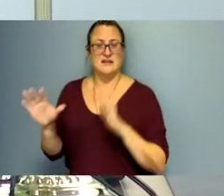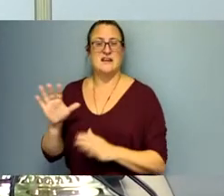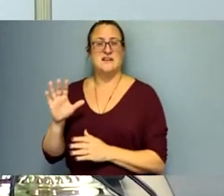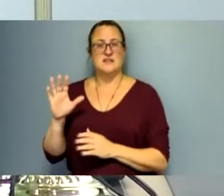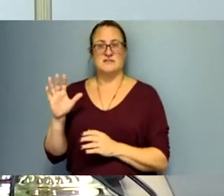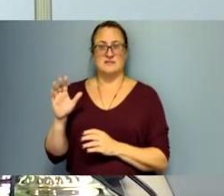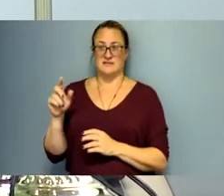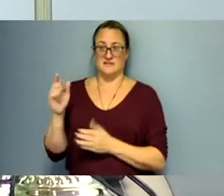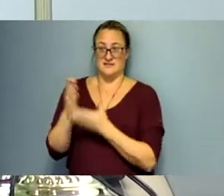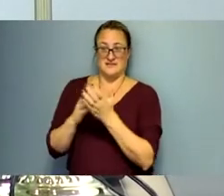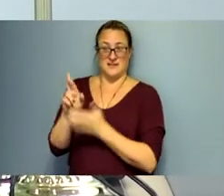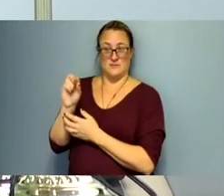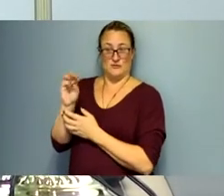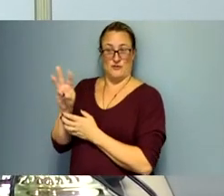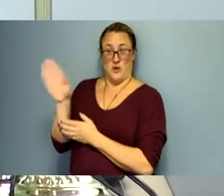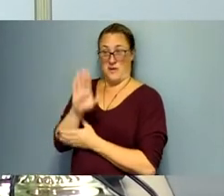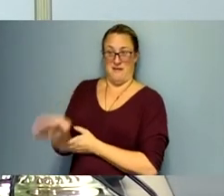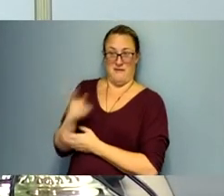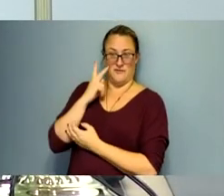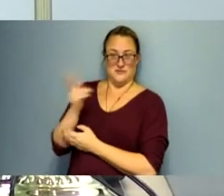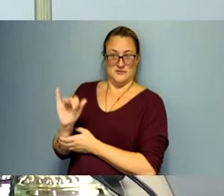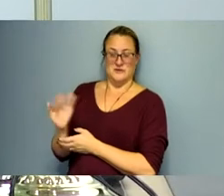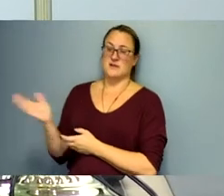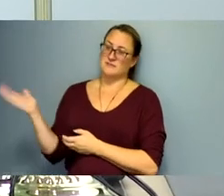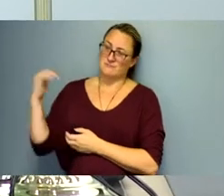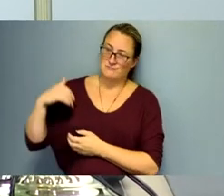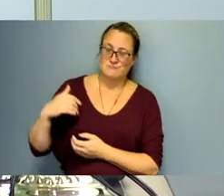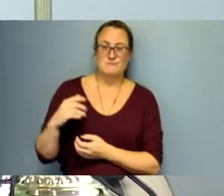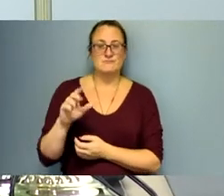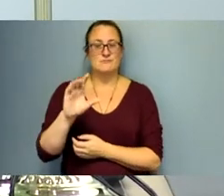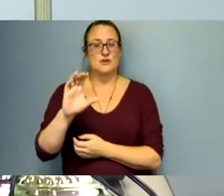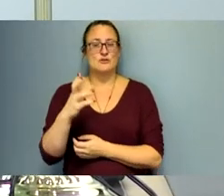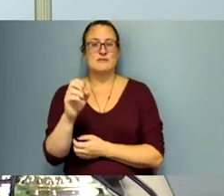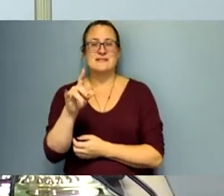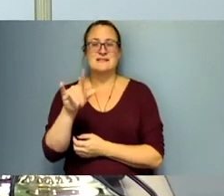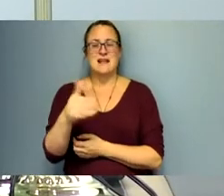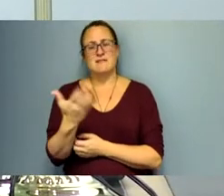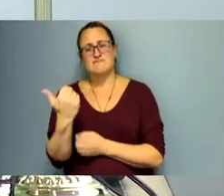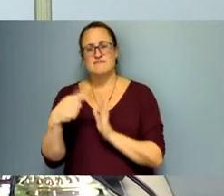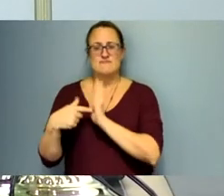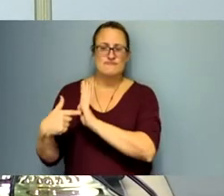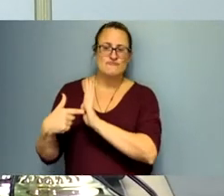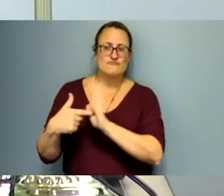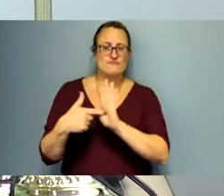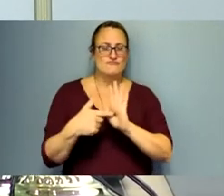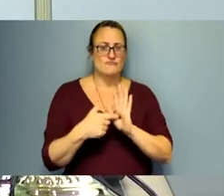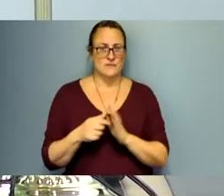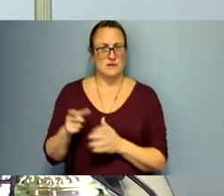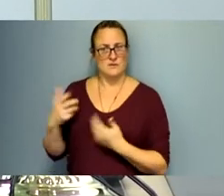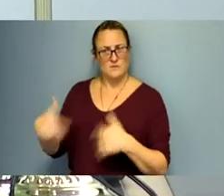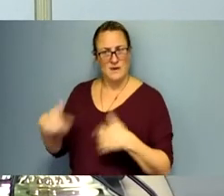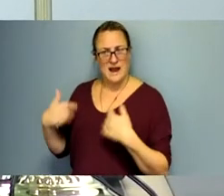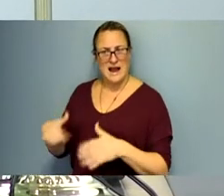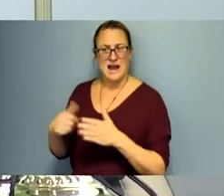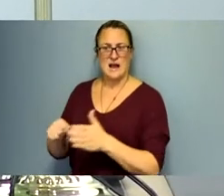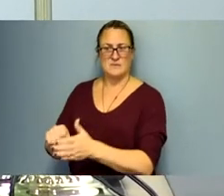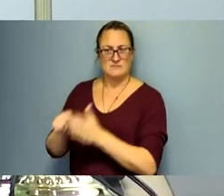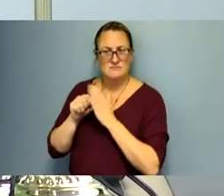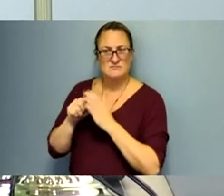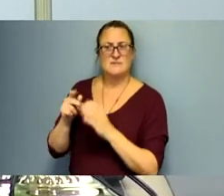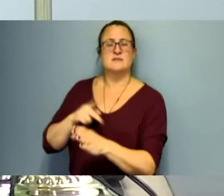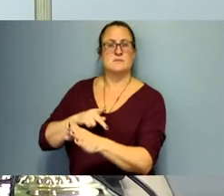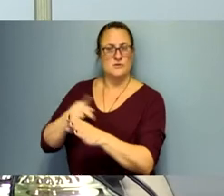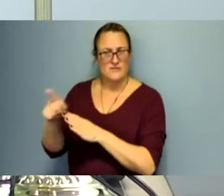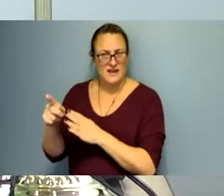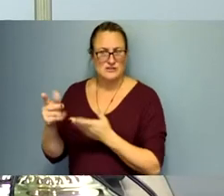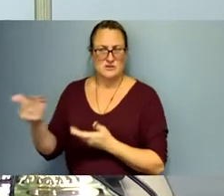anything about it um and you know he certainly made a good impression of you know his professionalism and his uh you know making us feel